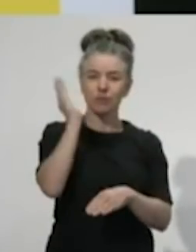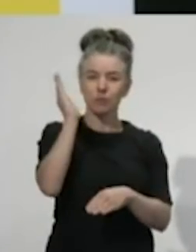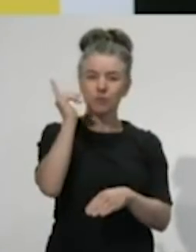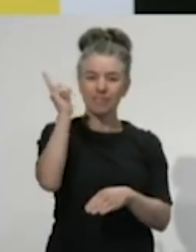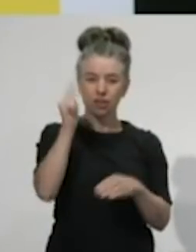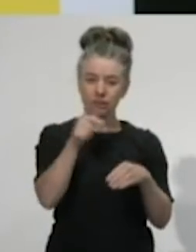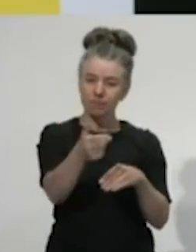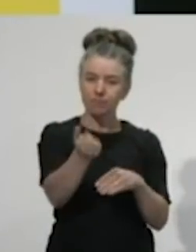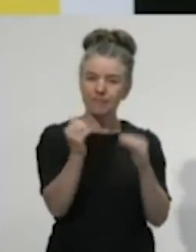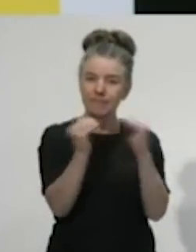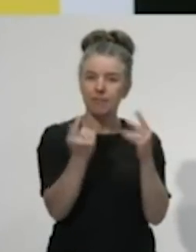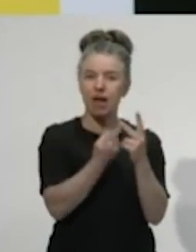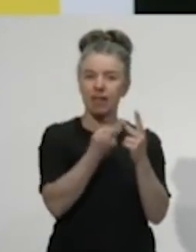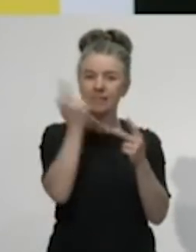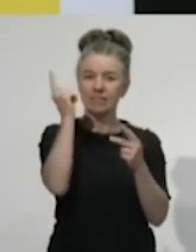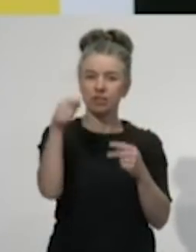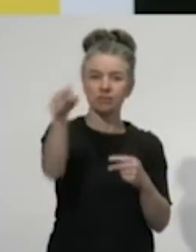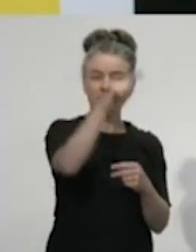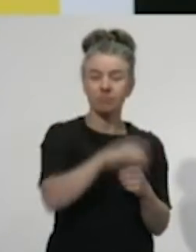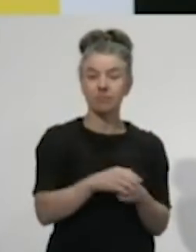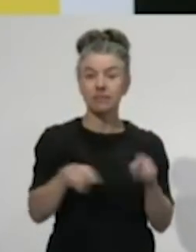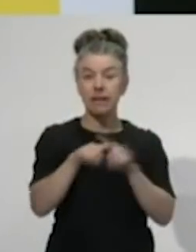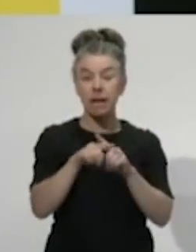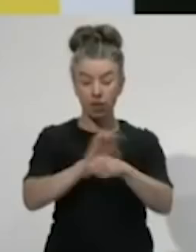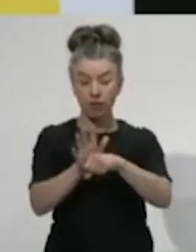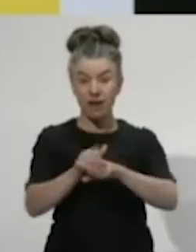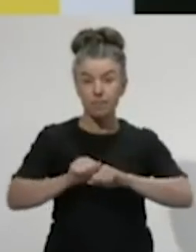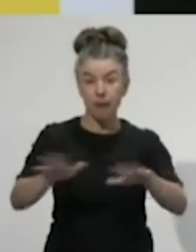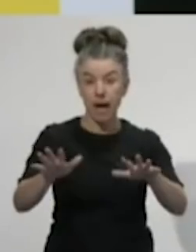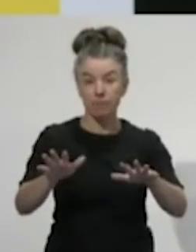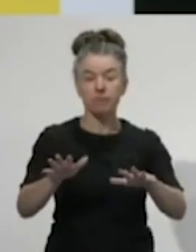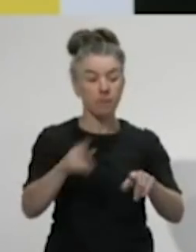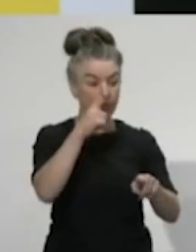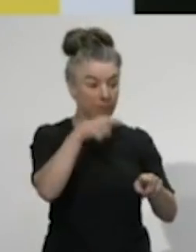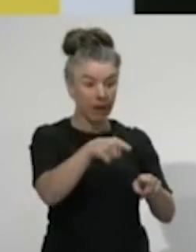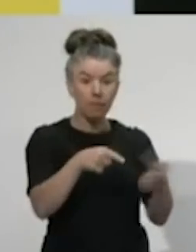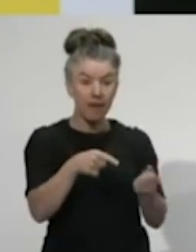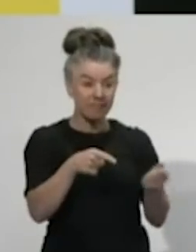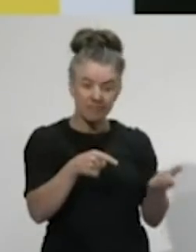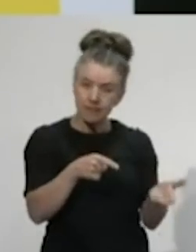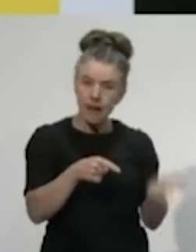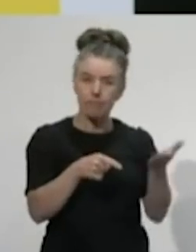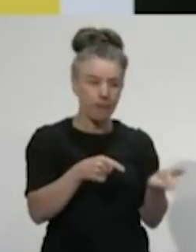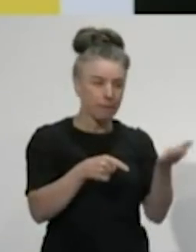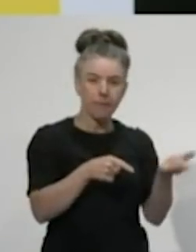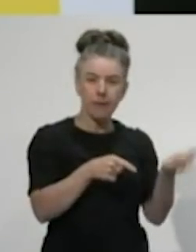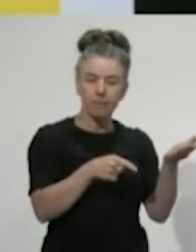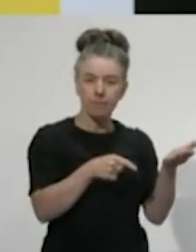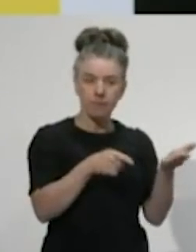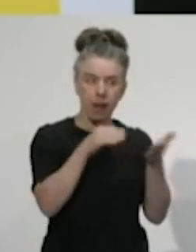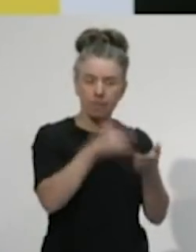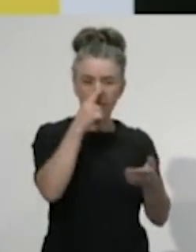of the first things we did when the virus hit was to increase benefits to ensure those who lost their job and more to help them through.